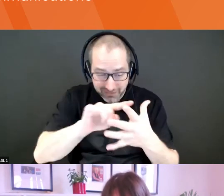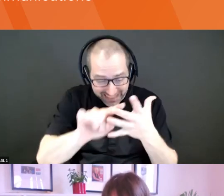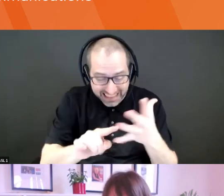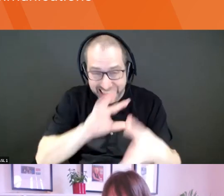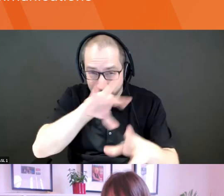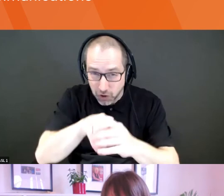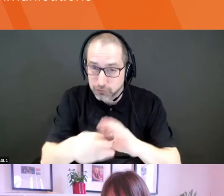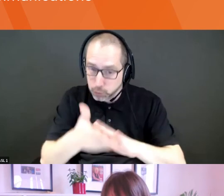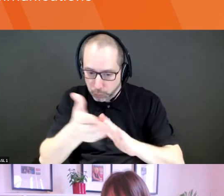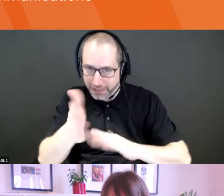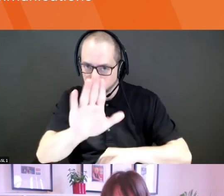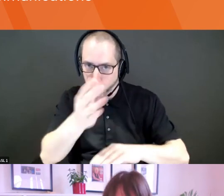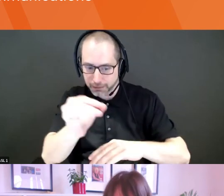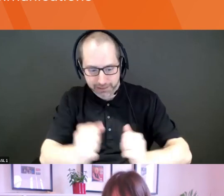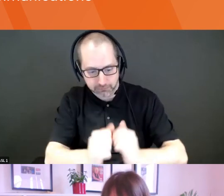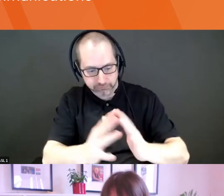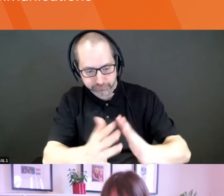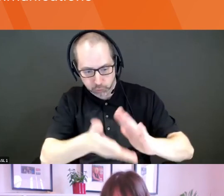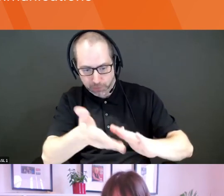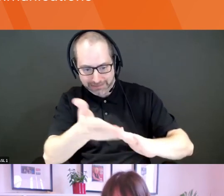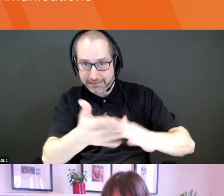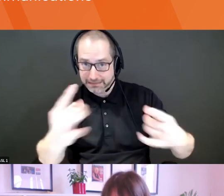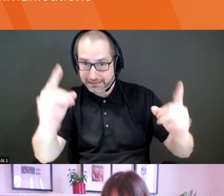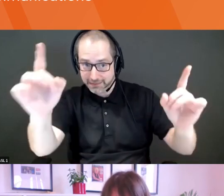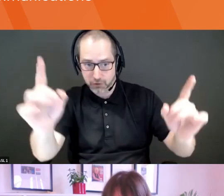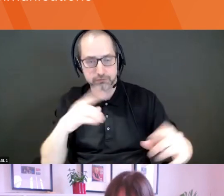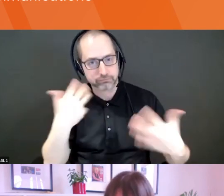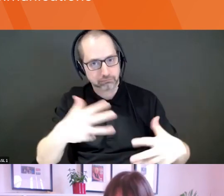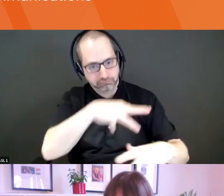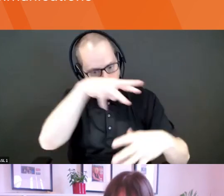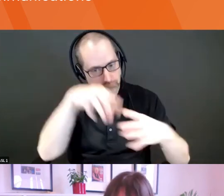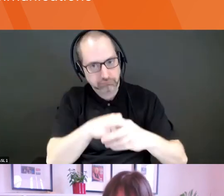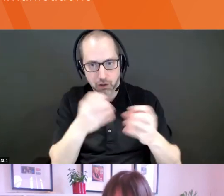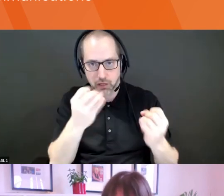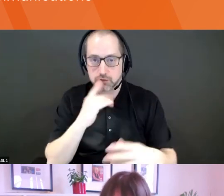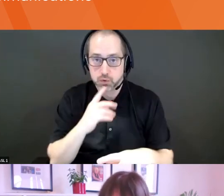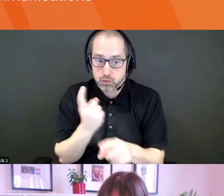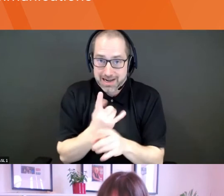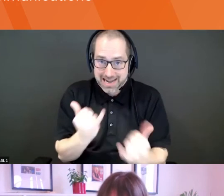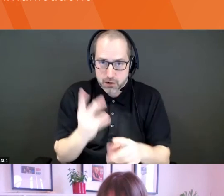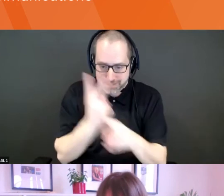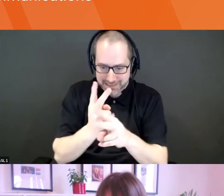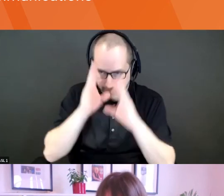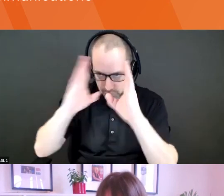successfully. And, uh, at this point, keep your head, keep your head straight on. That's worth.